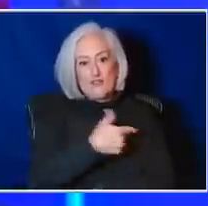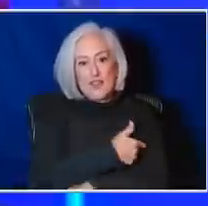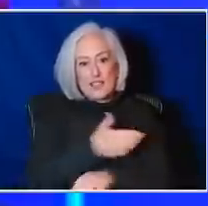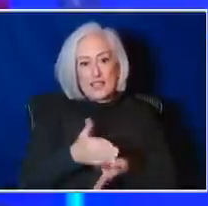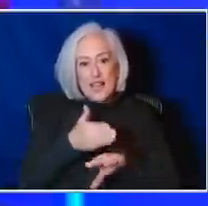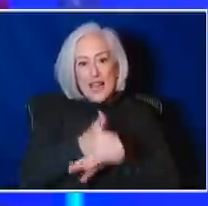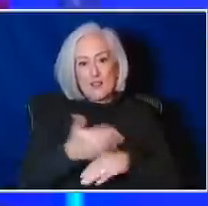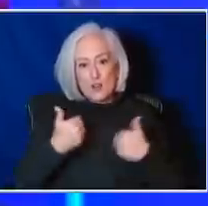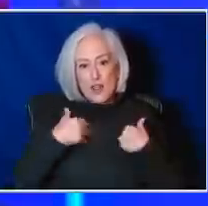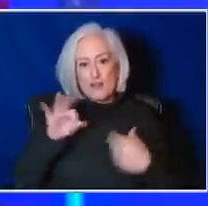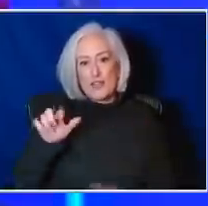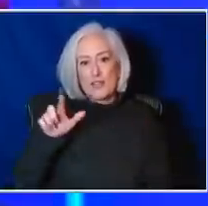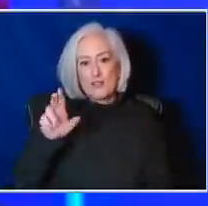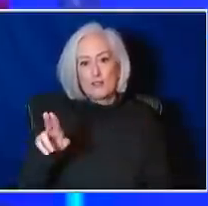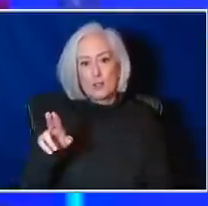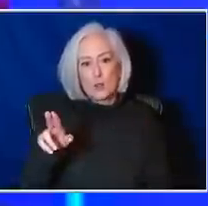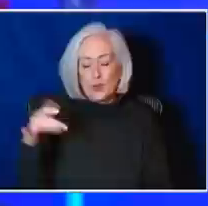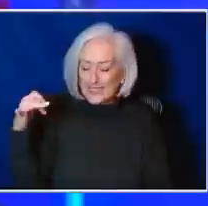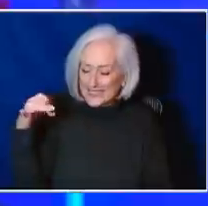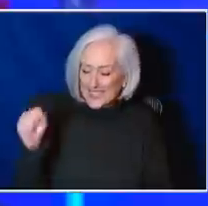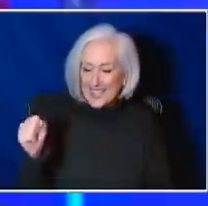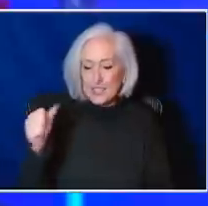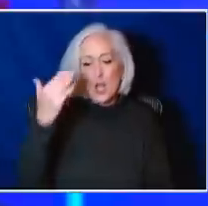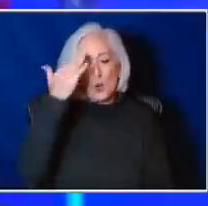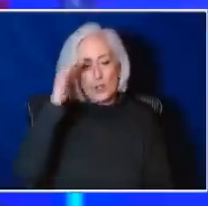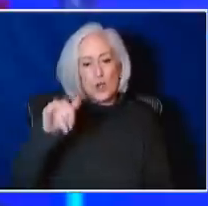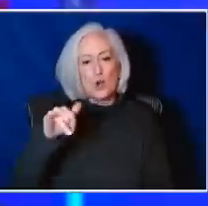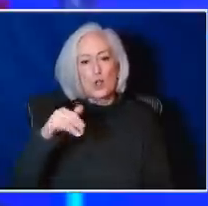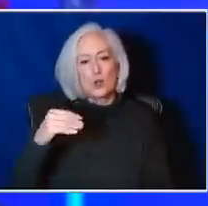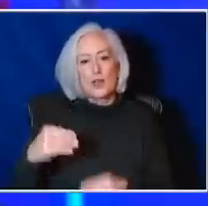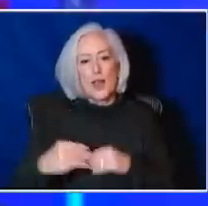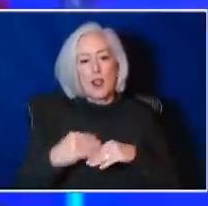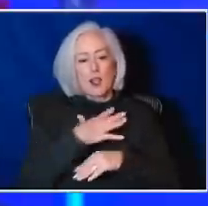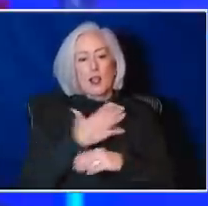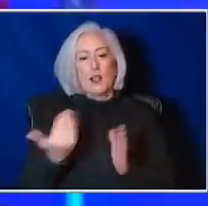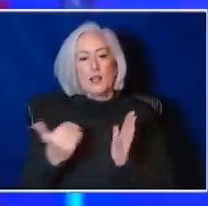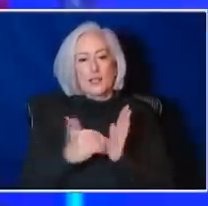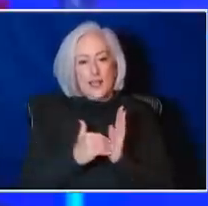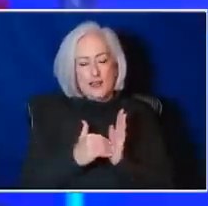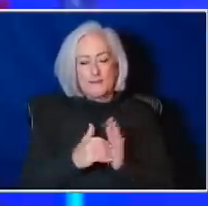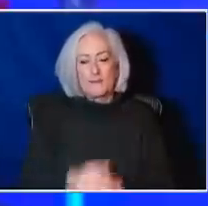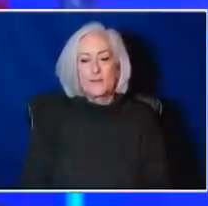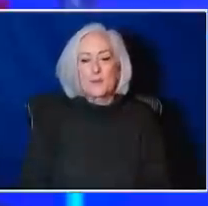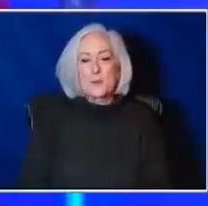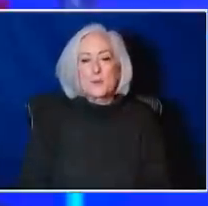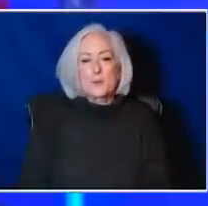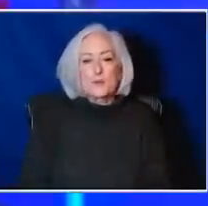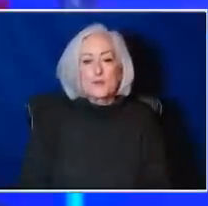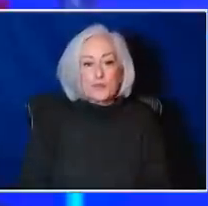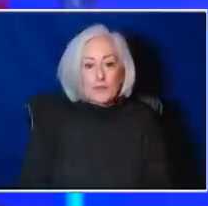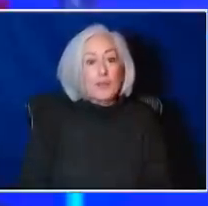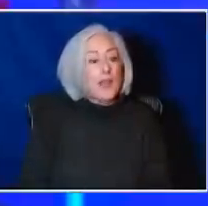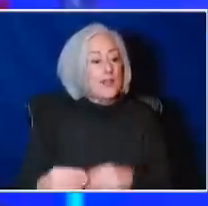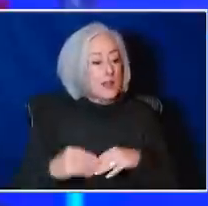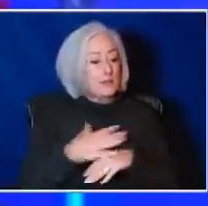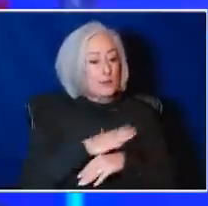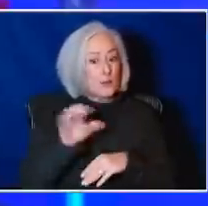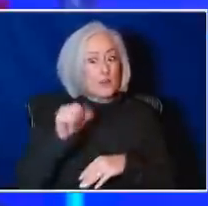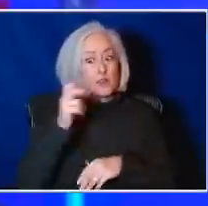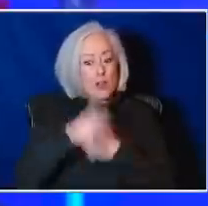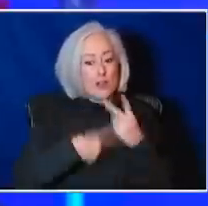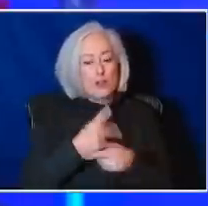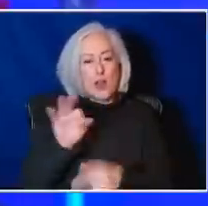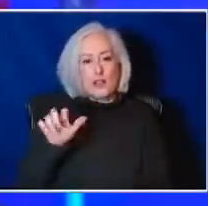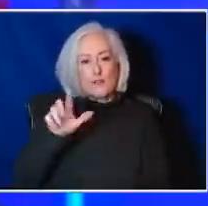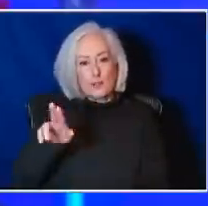The absolute answer is yes. We know that you can be infected and then get infected with another circulating strain. So it's vitally